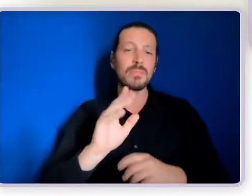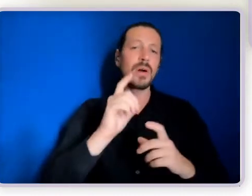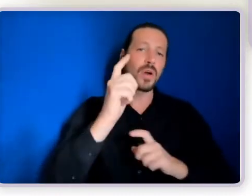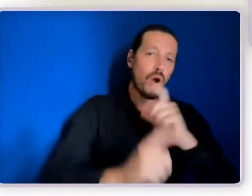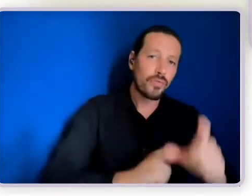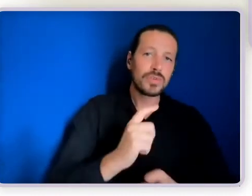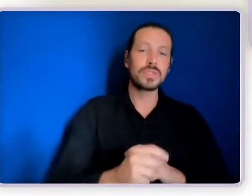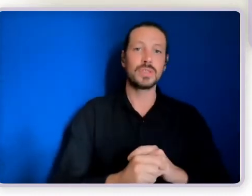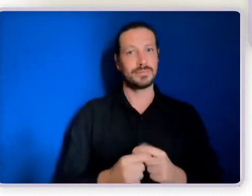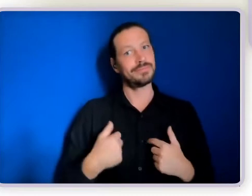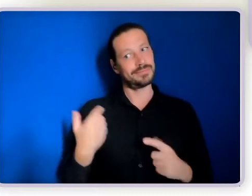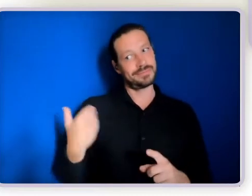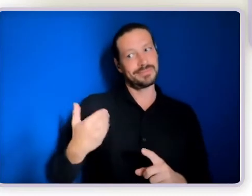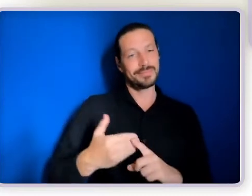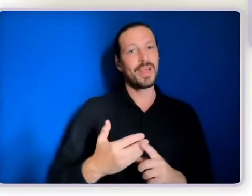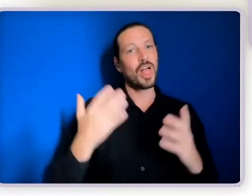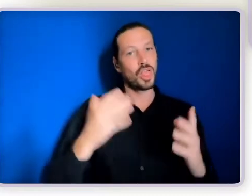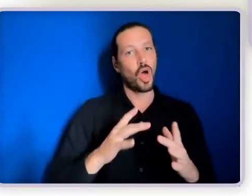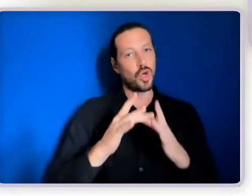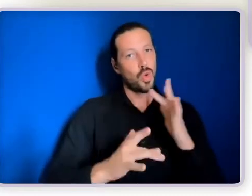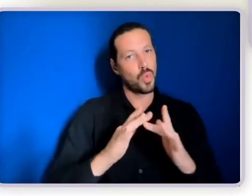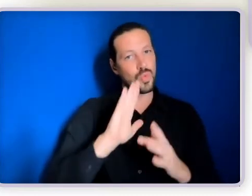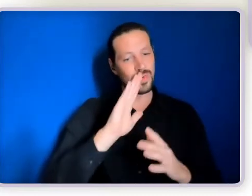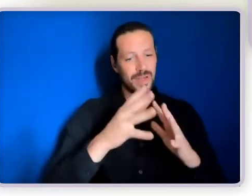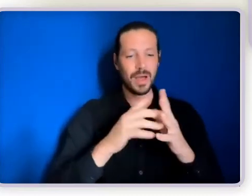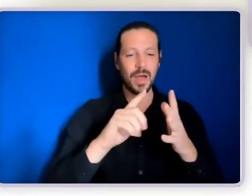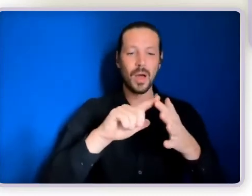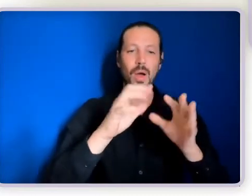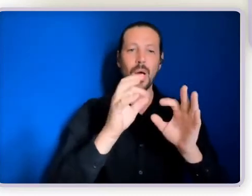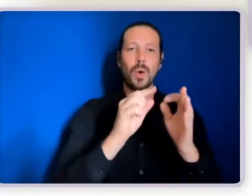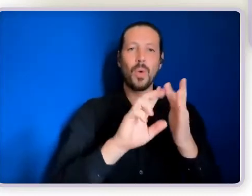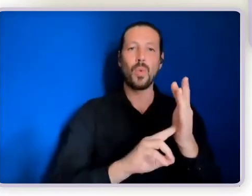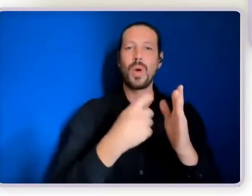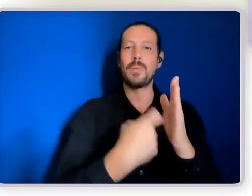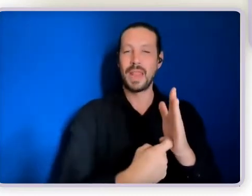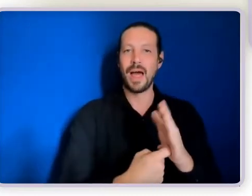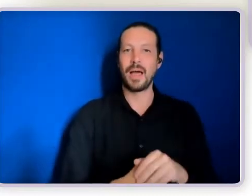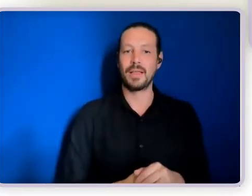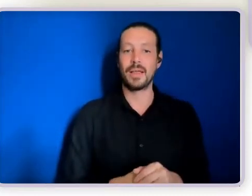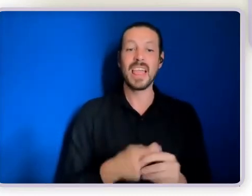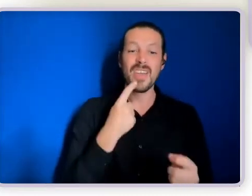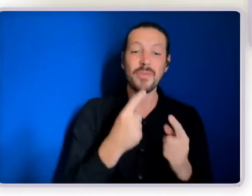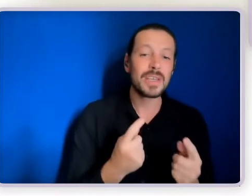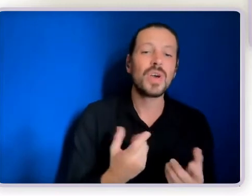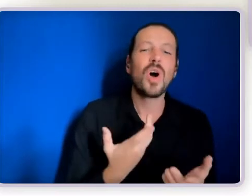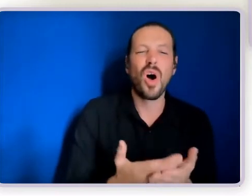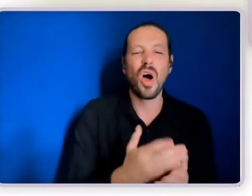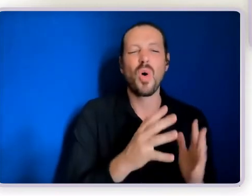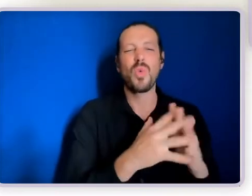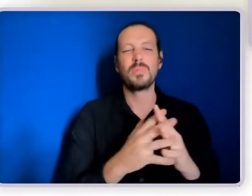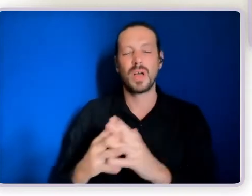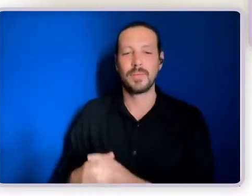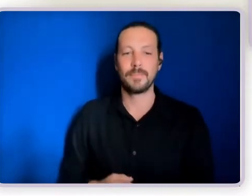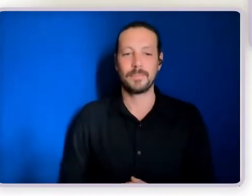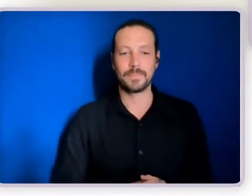of webinars last year and this year as well. And you can find all of that information on our website. We have a number of